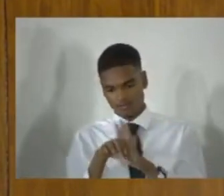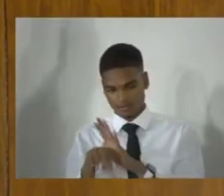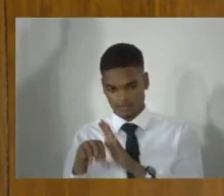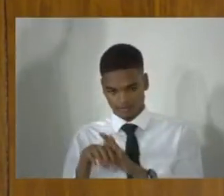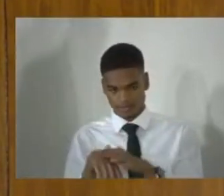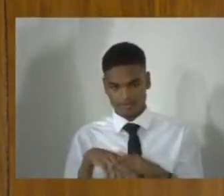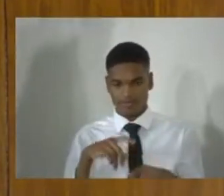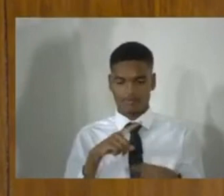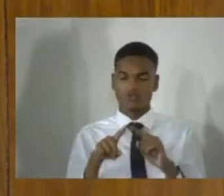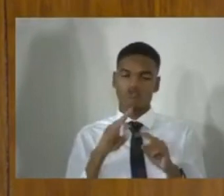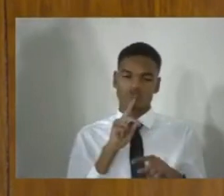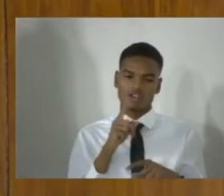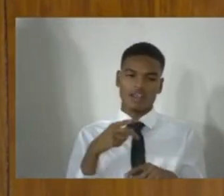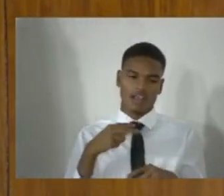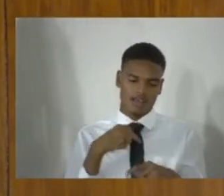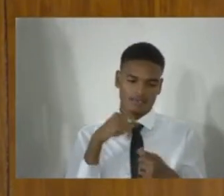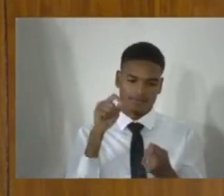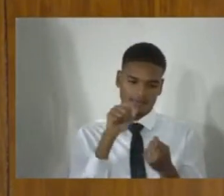part of that.